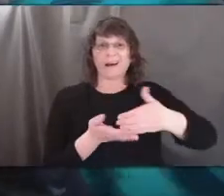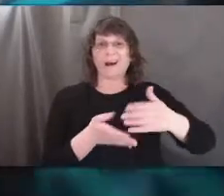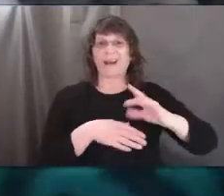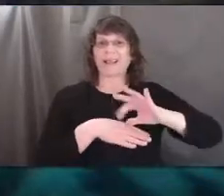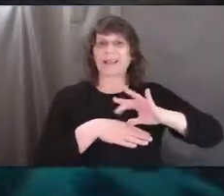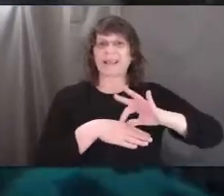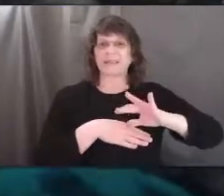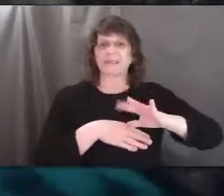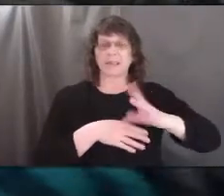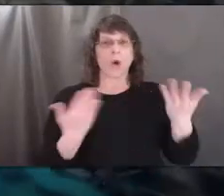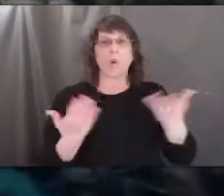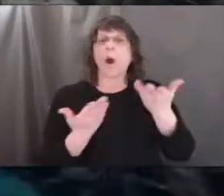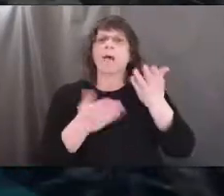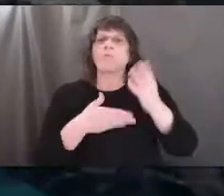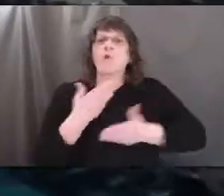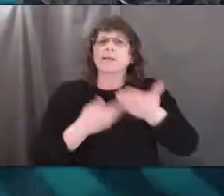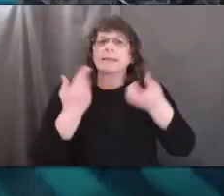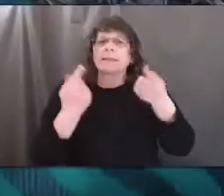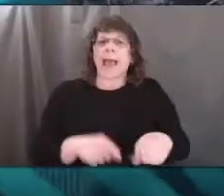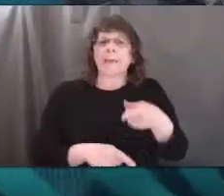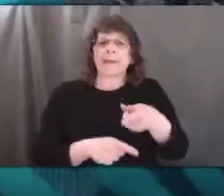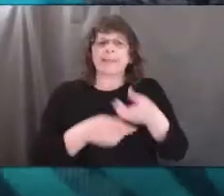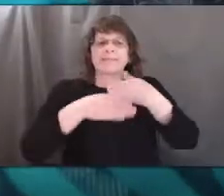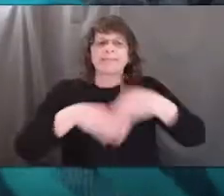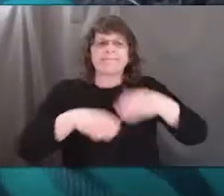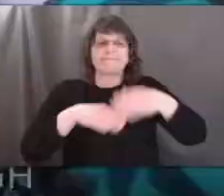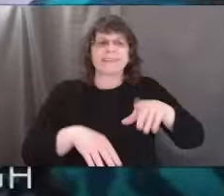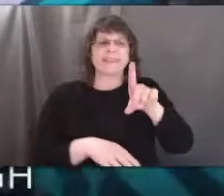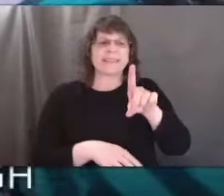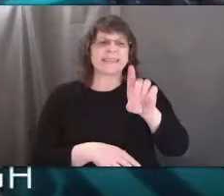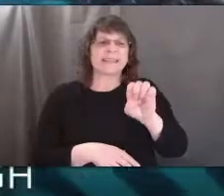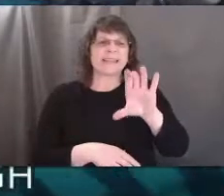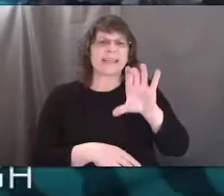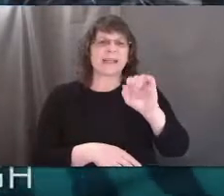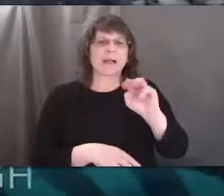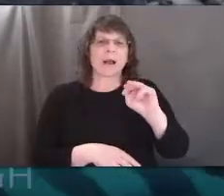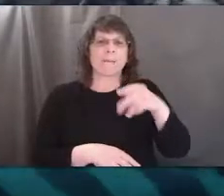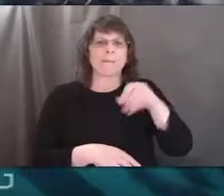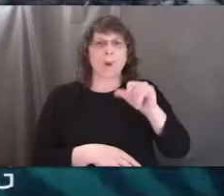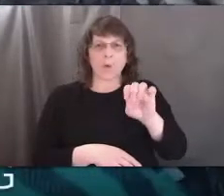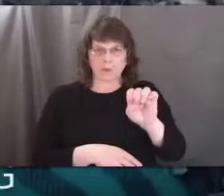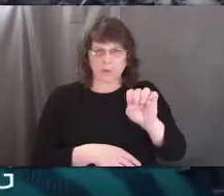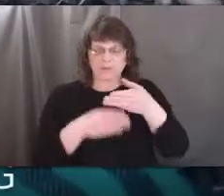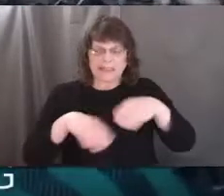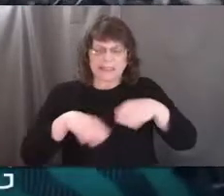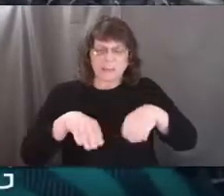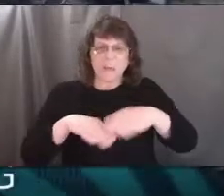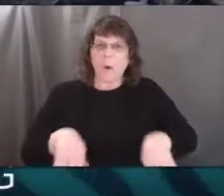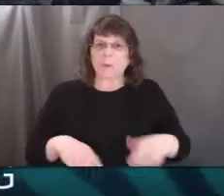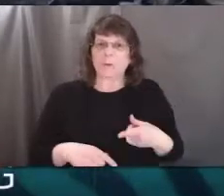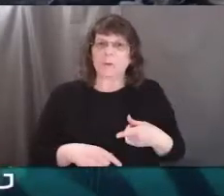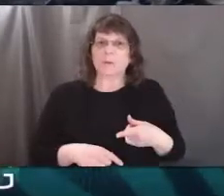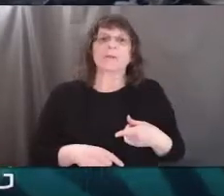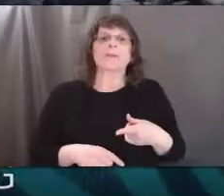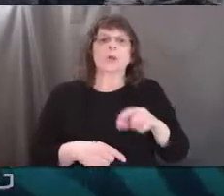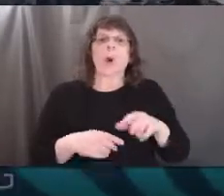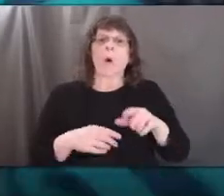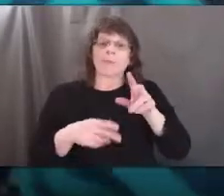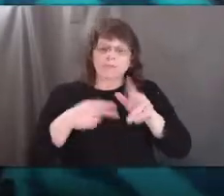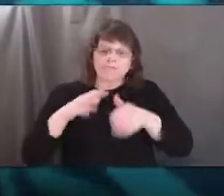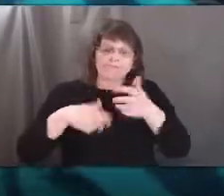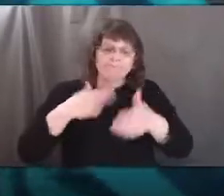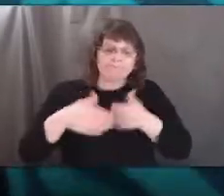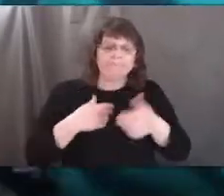And what process is happening to these leaves? They're decomposing. And I'm just going to keep going through carefully, paying attention to everything.